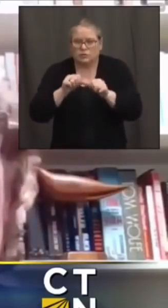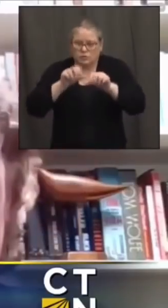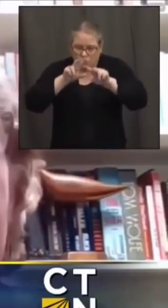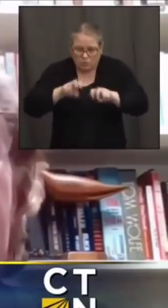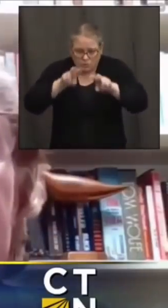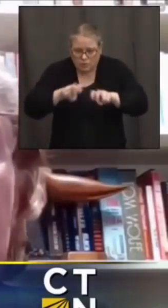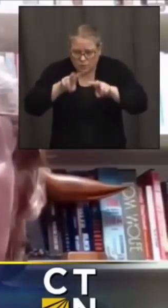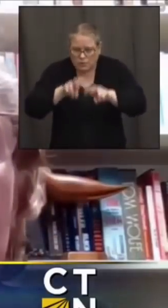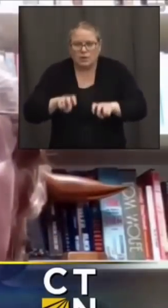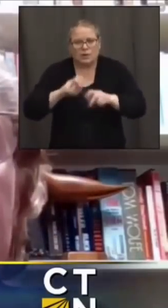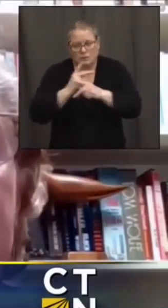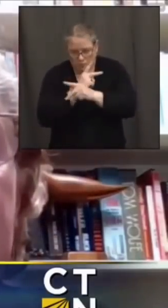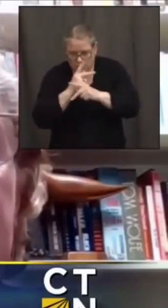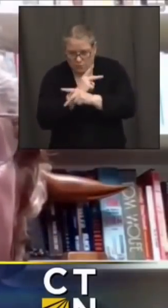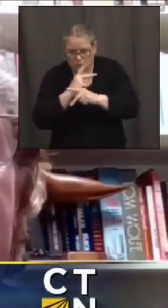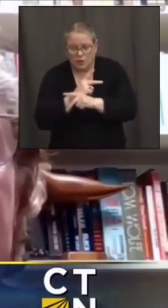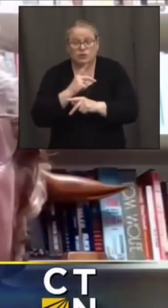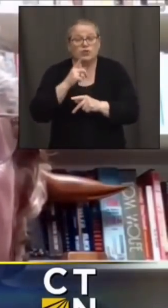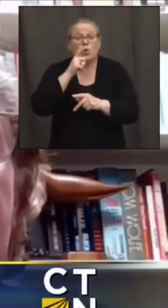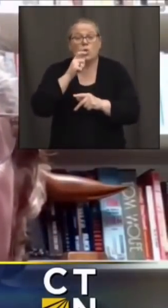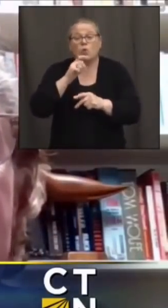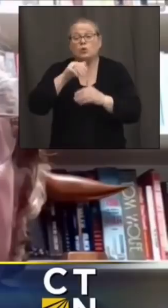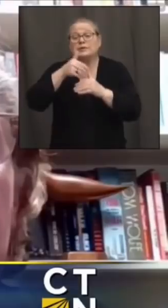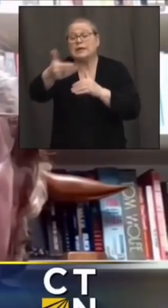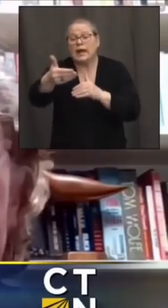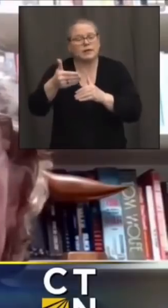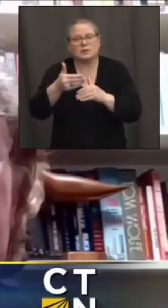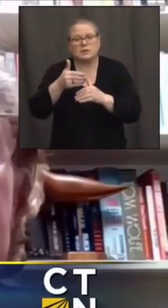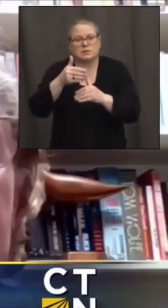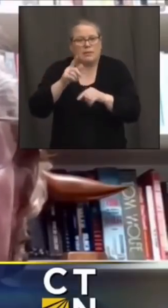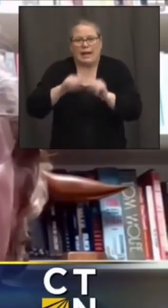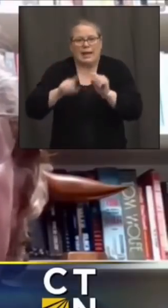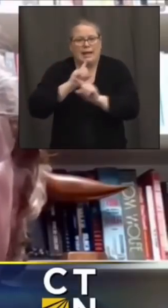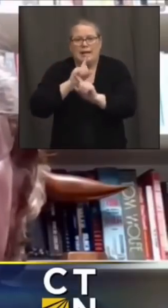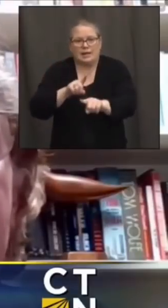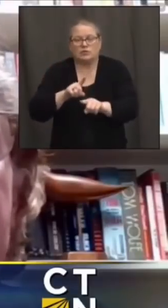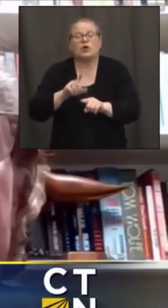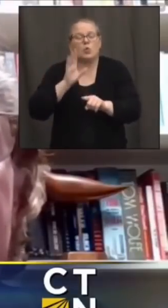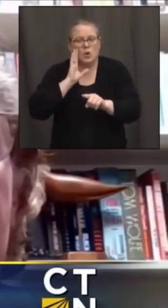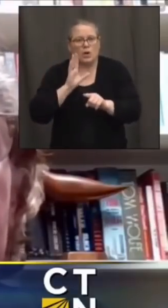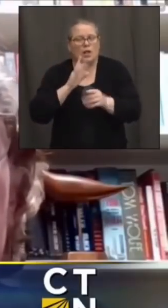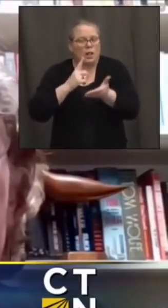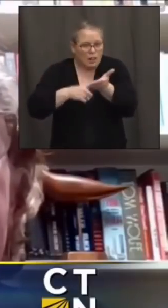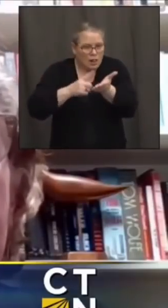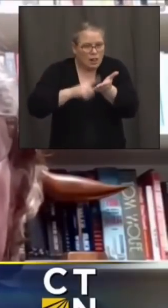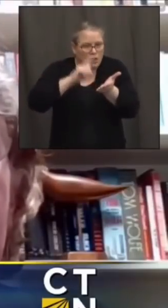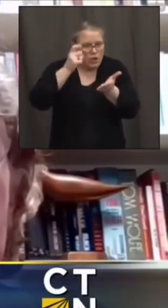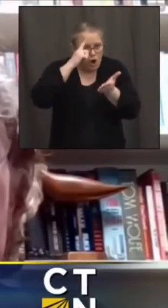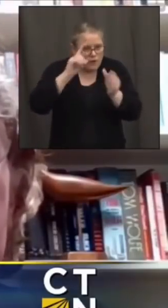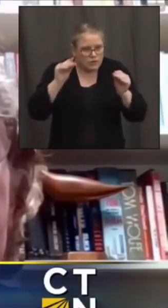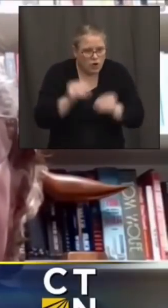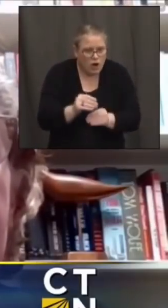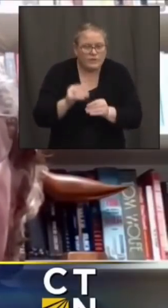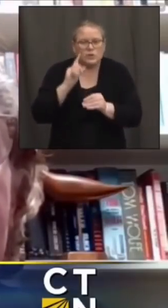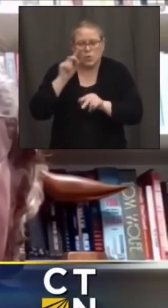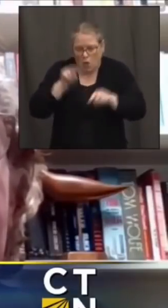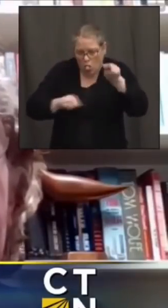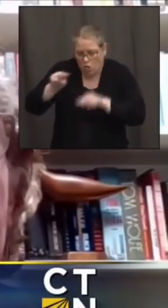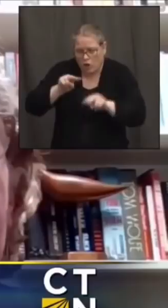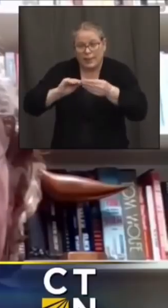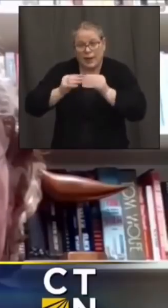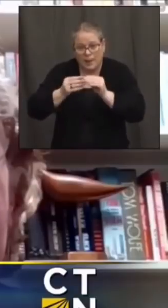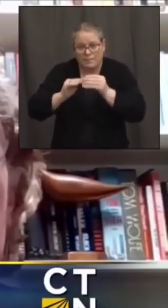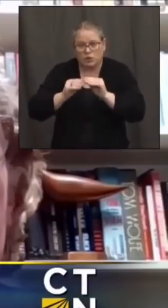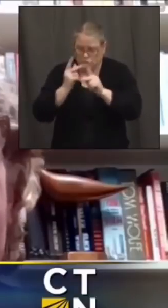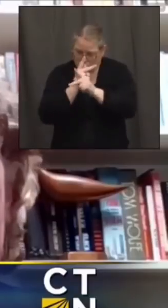to the question about who will be phased in next we'll be consulting with the governor's office looking at those metrics and then providing